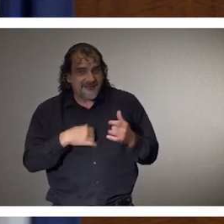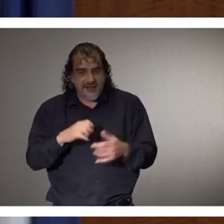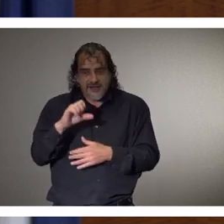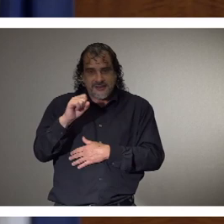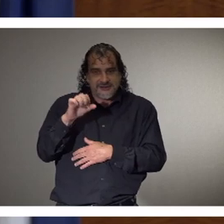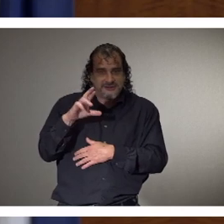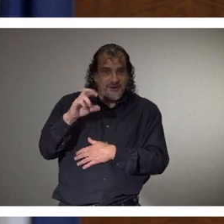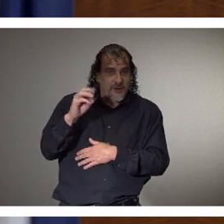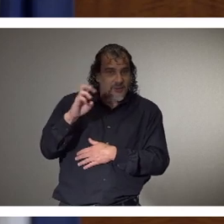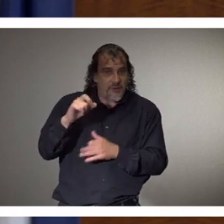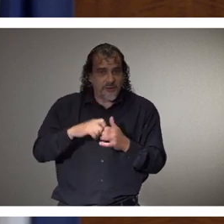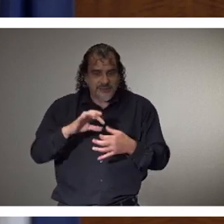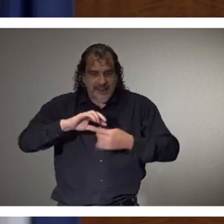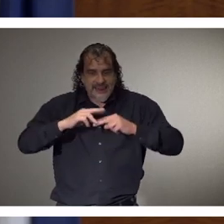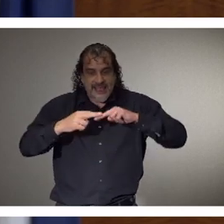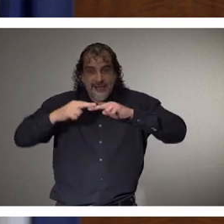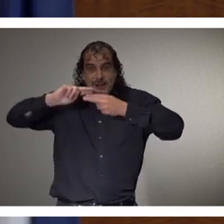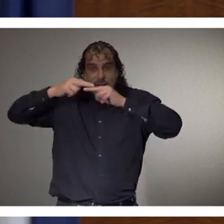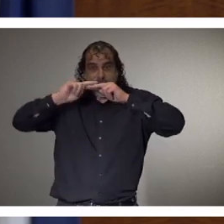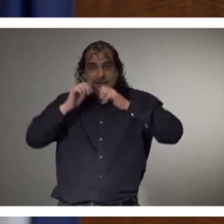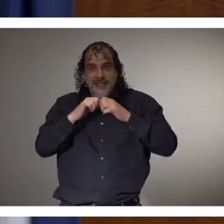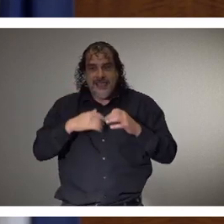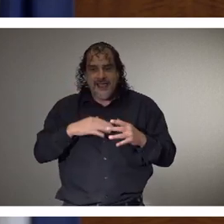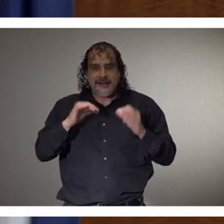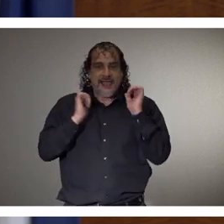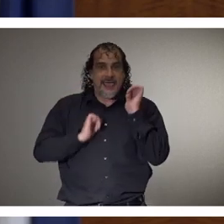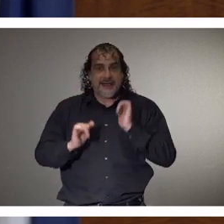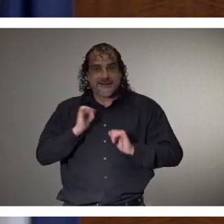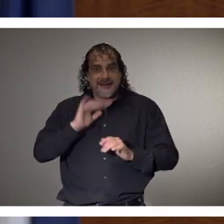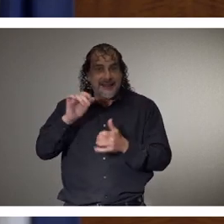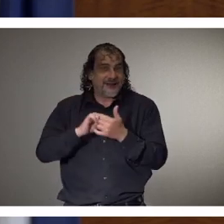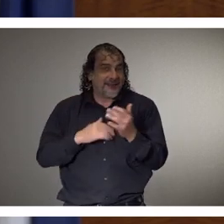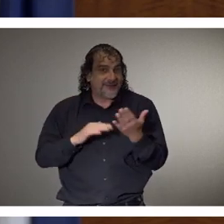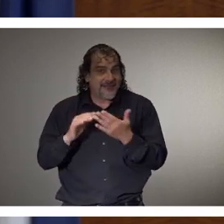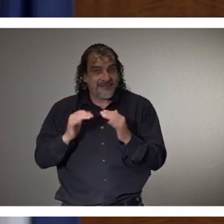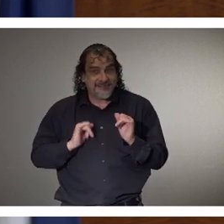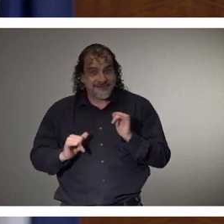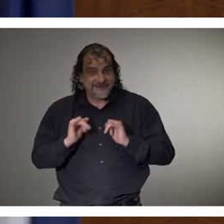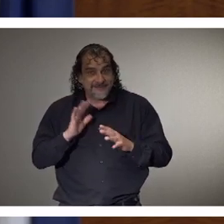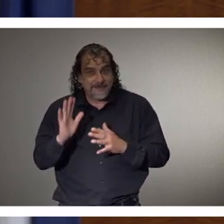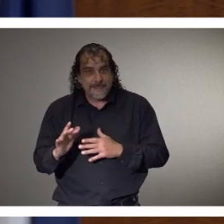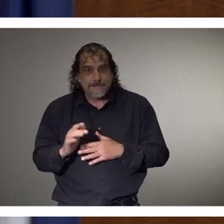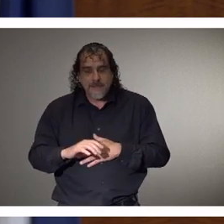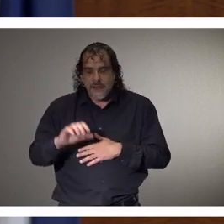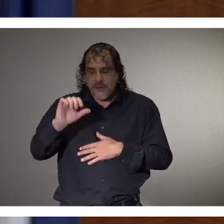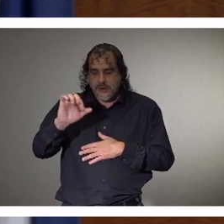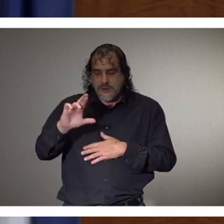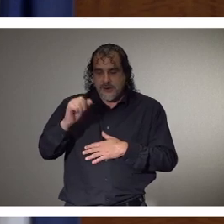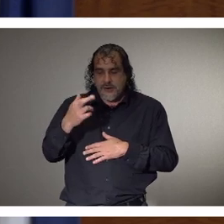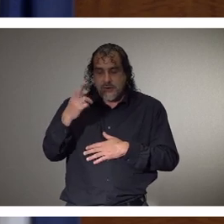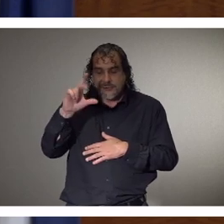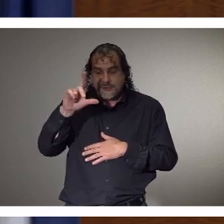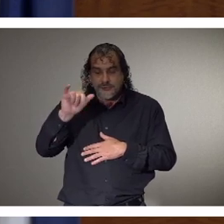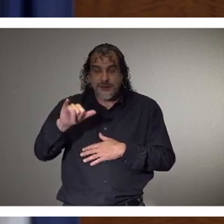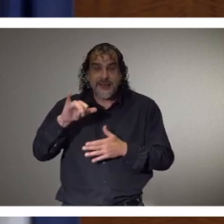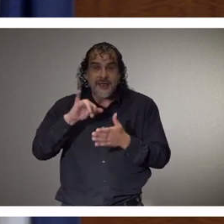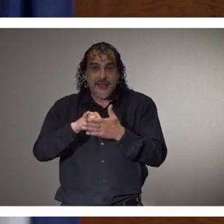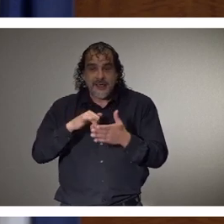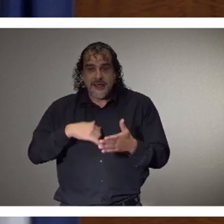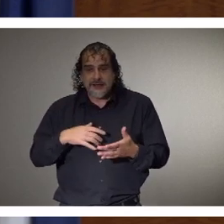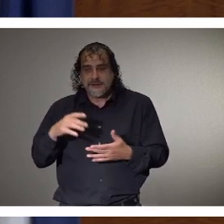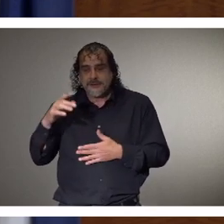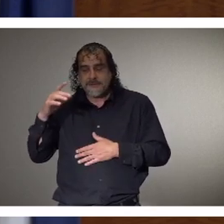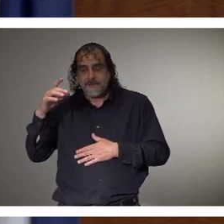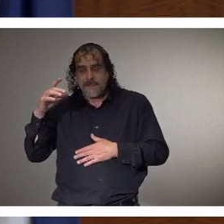Legos, and acting in his community's theater group. Audrey Johnson from Greenville. Courtney and